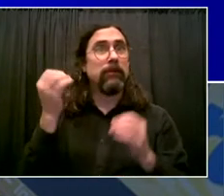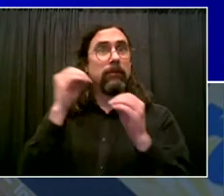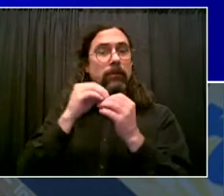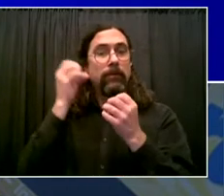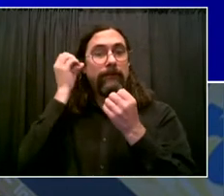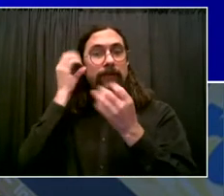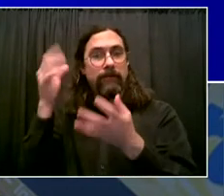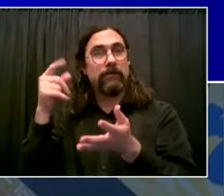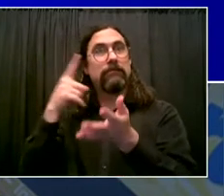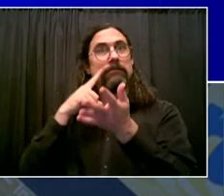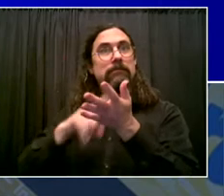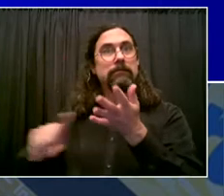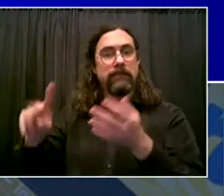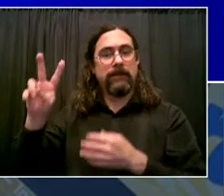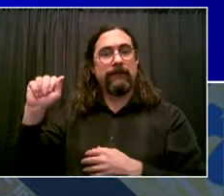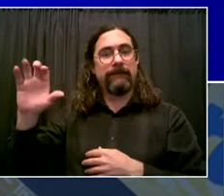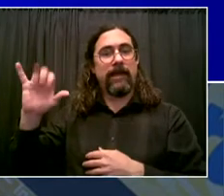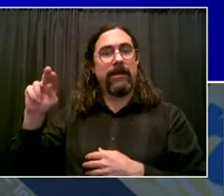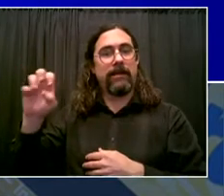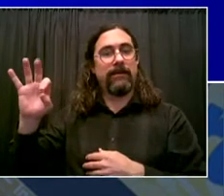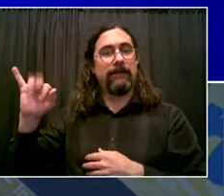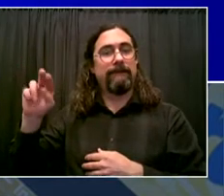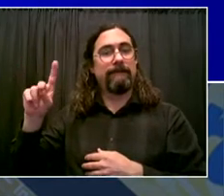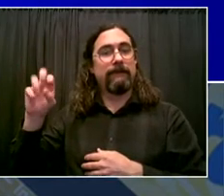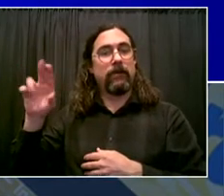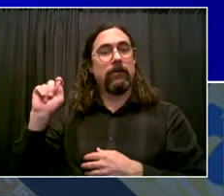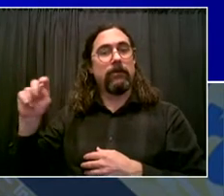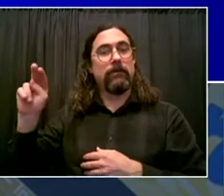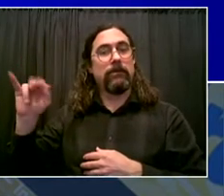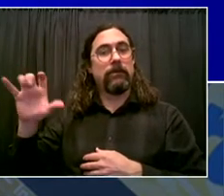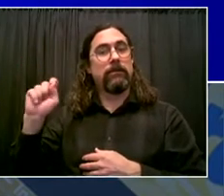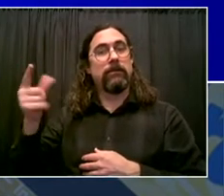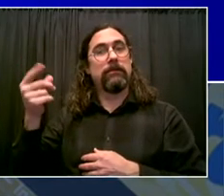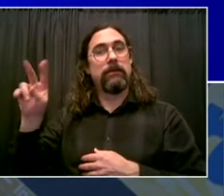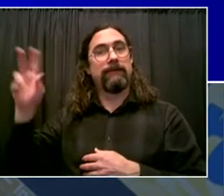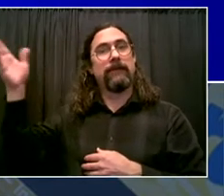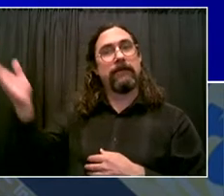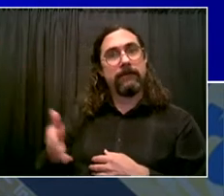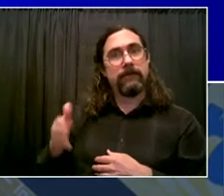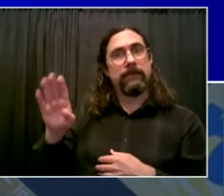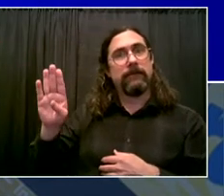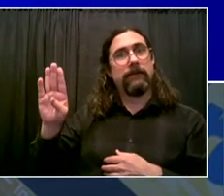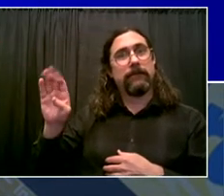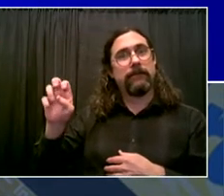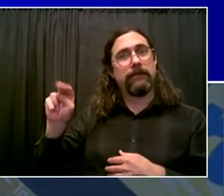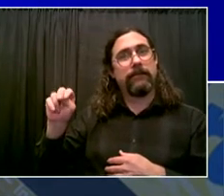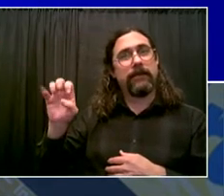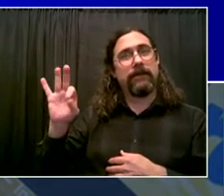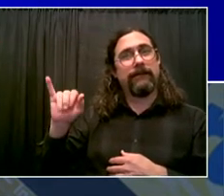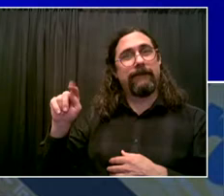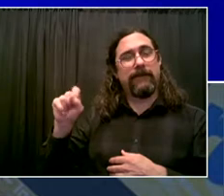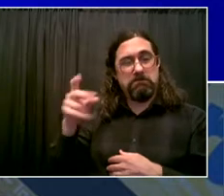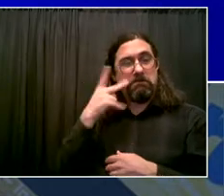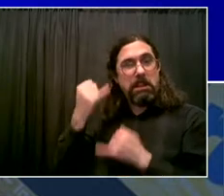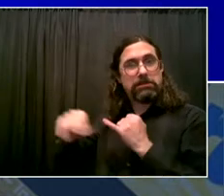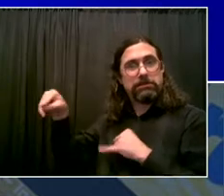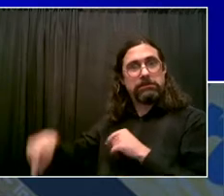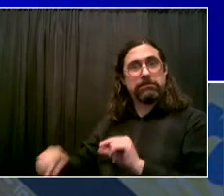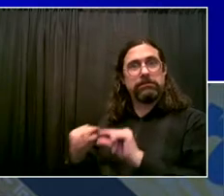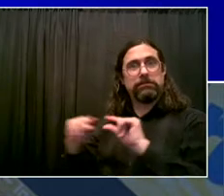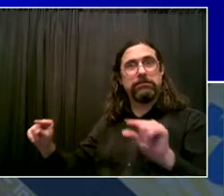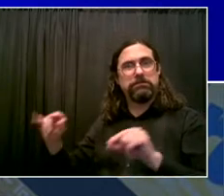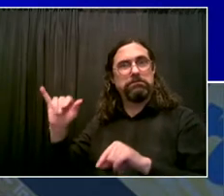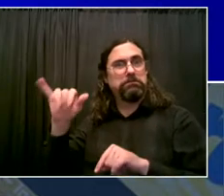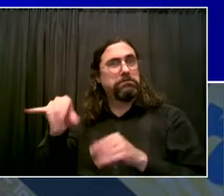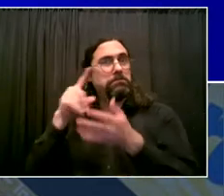Okay. Now, you can see the recovery growing all the time. You can see the comeback happening. But